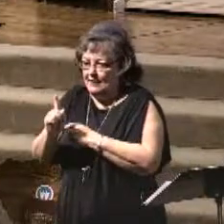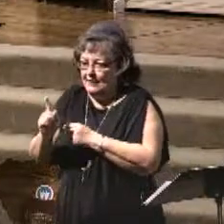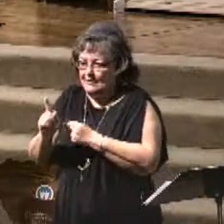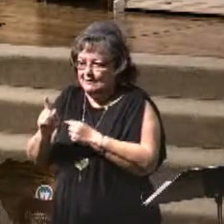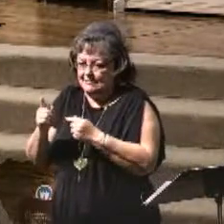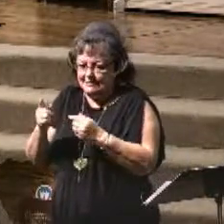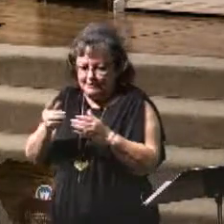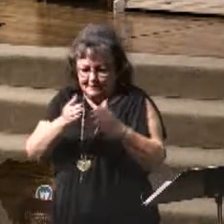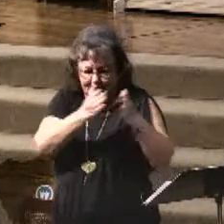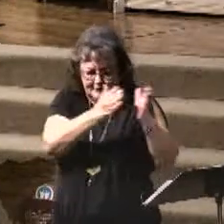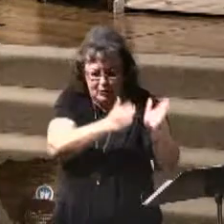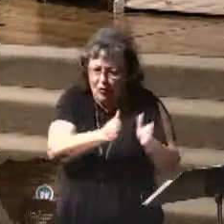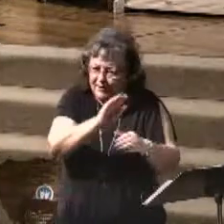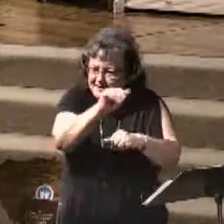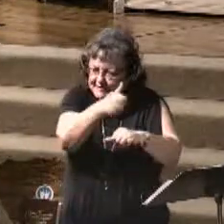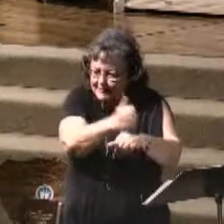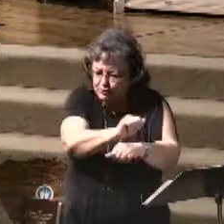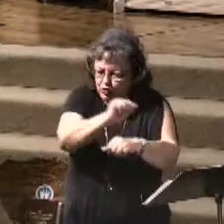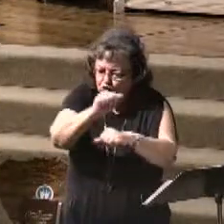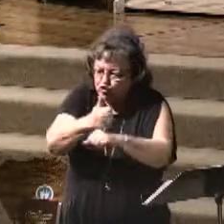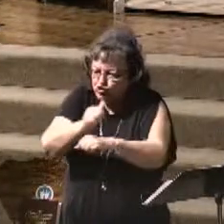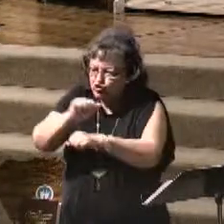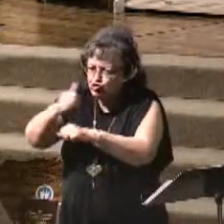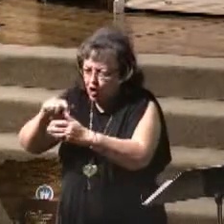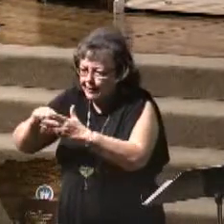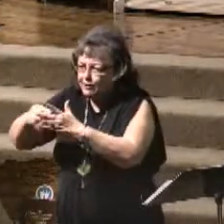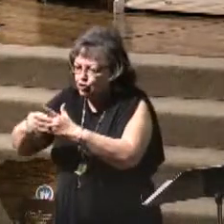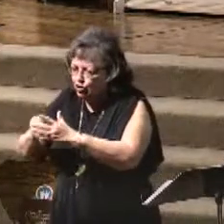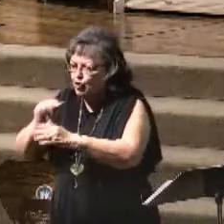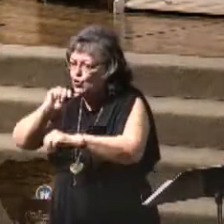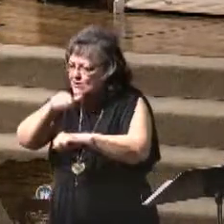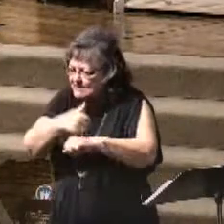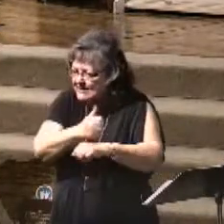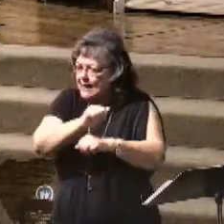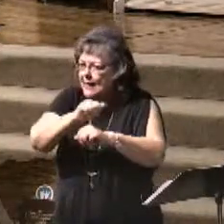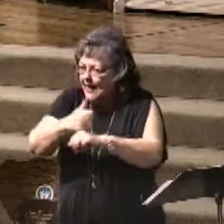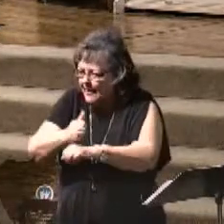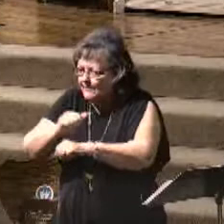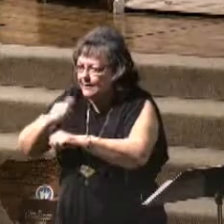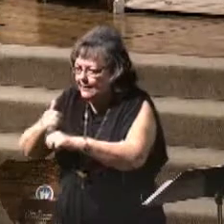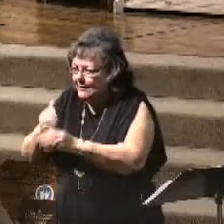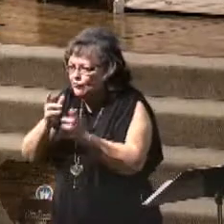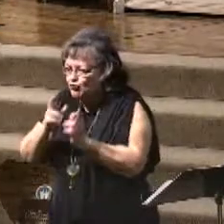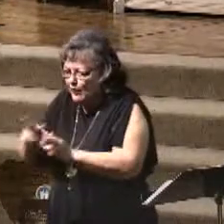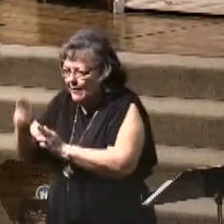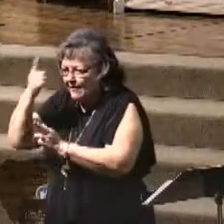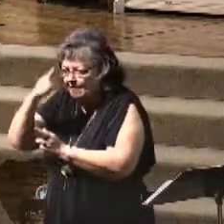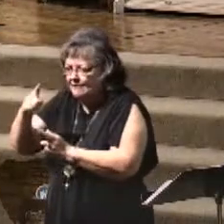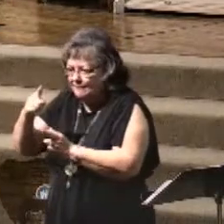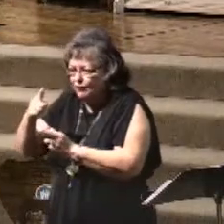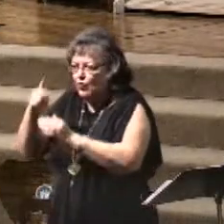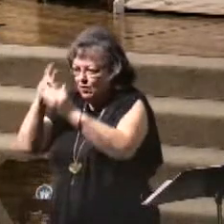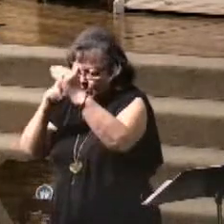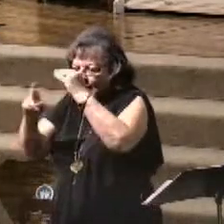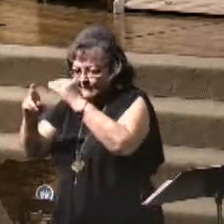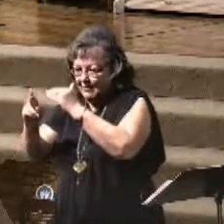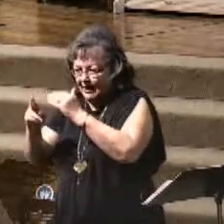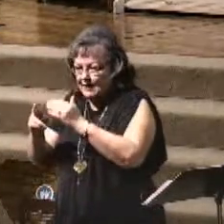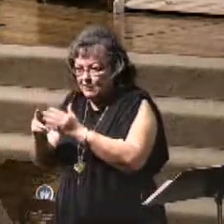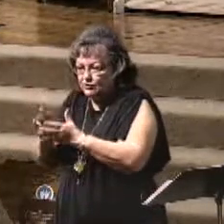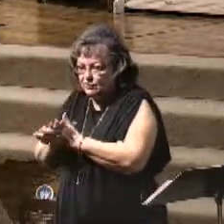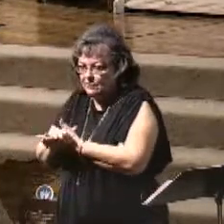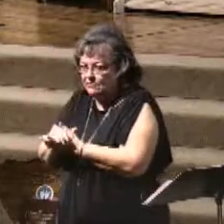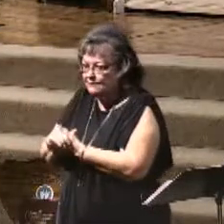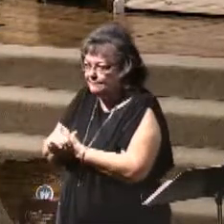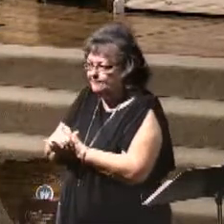who will claim to be Jesus Christ, the Antichrist. The white horse. Global deception.